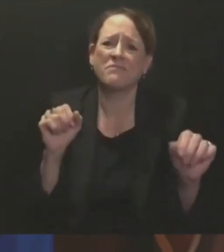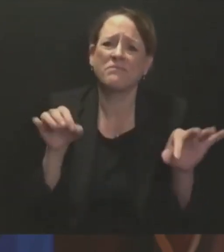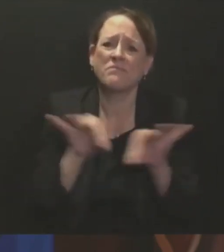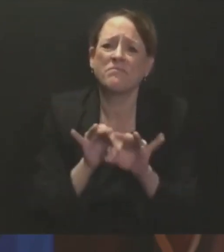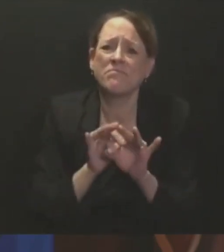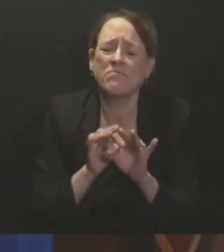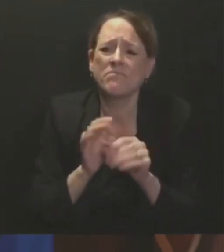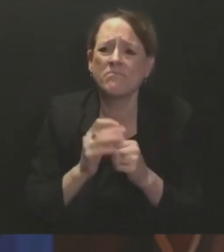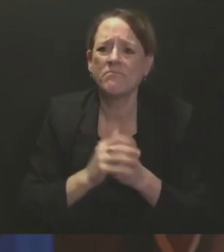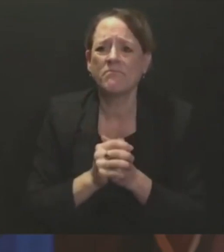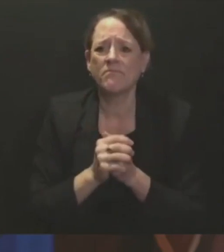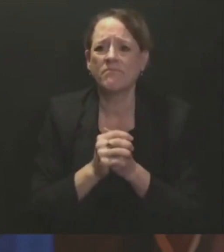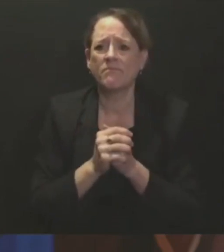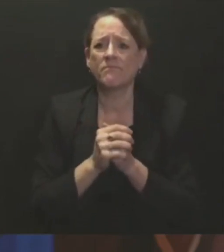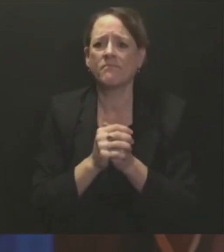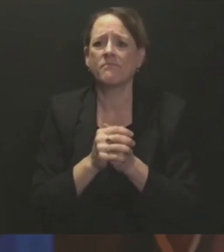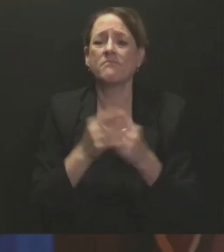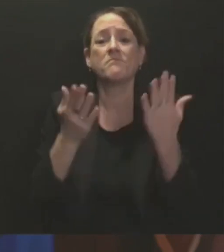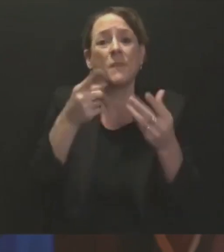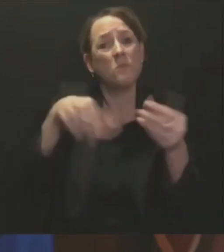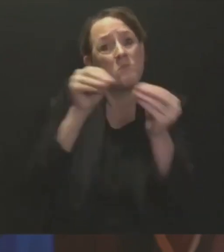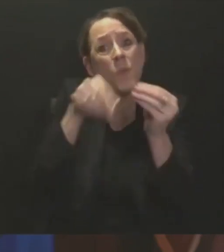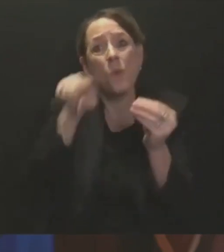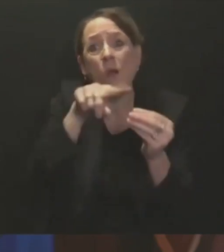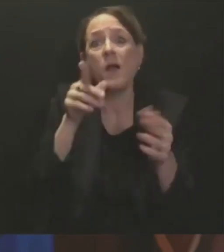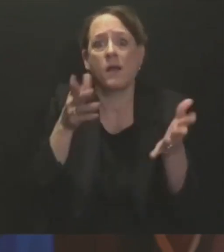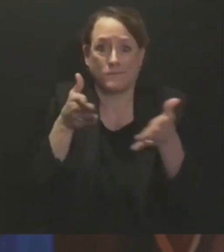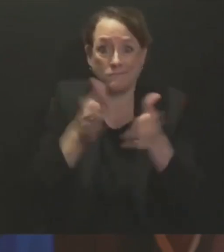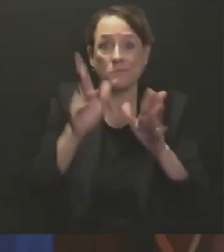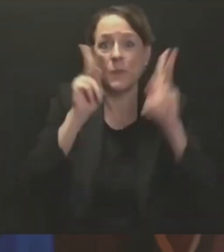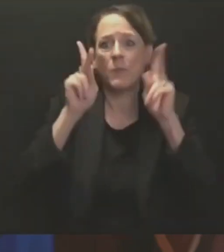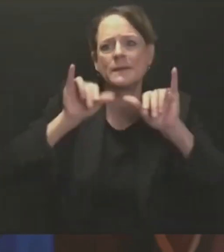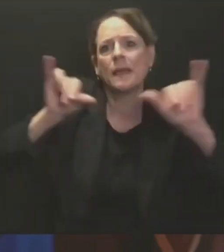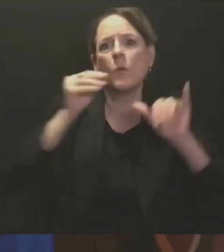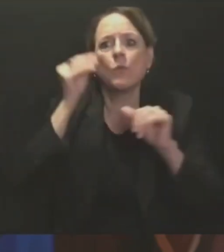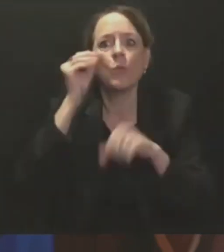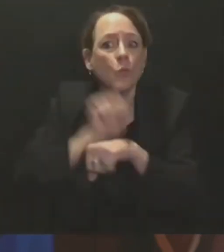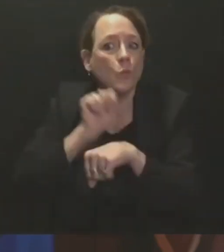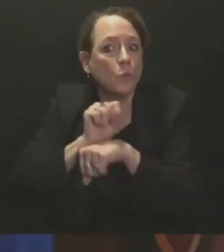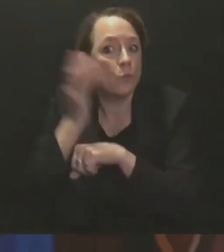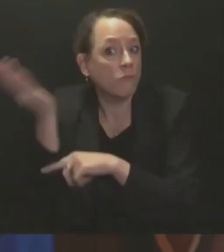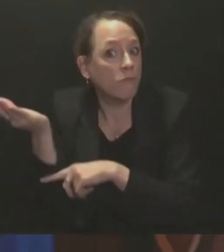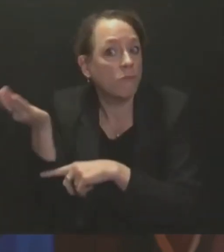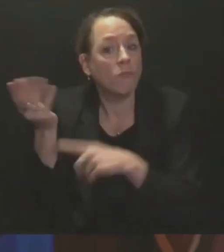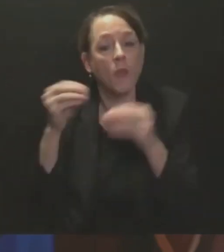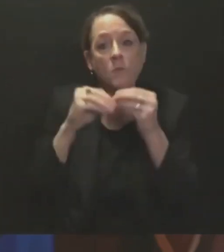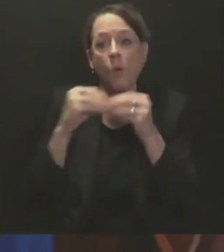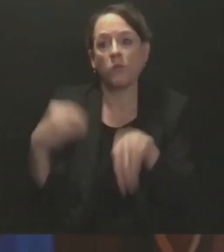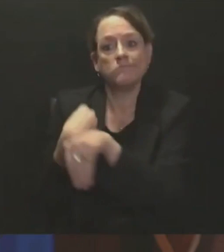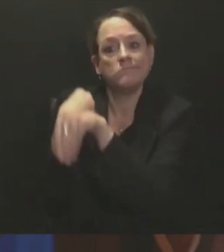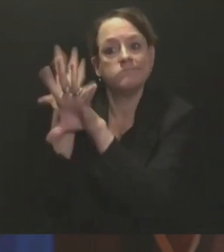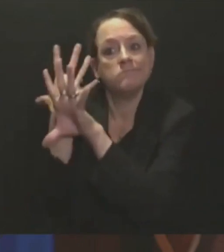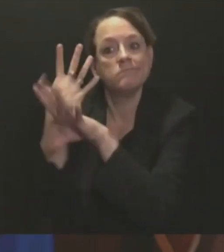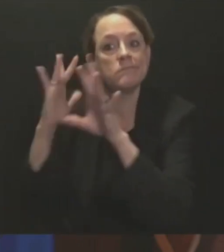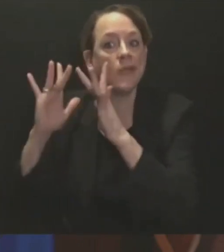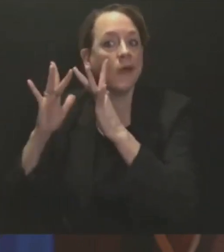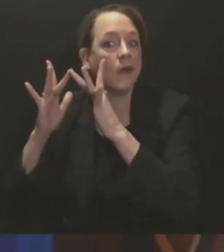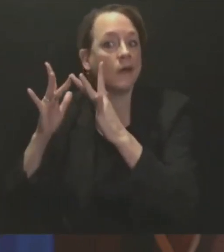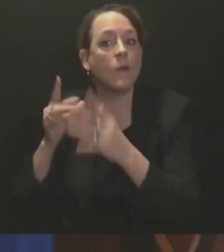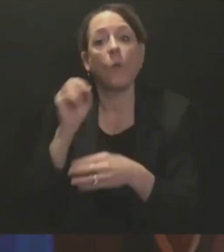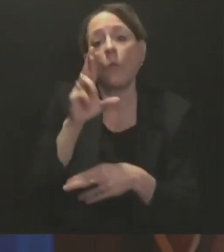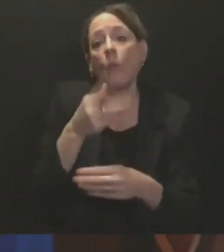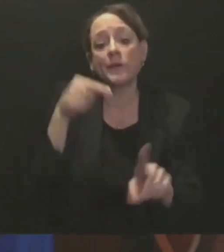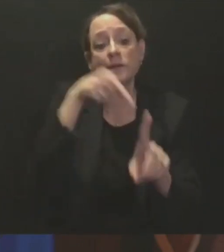online or virtual services, and limiting the number of people in offices, facilities, and stores. Small businesses